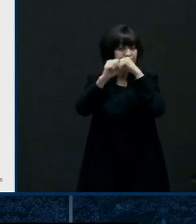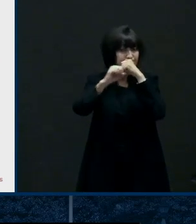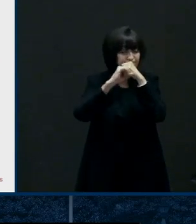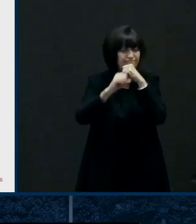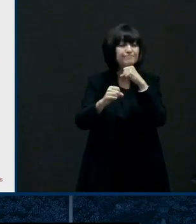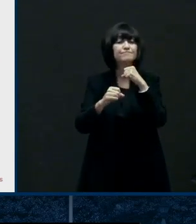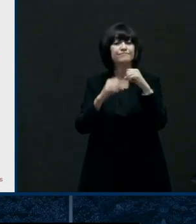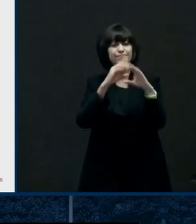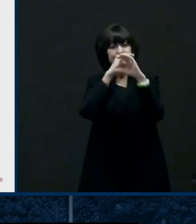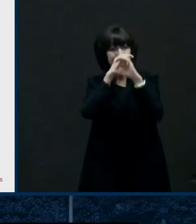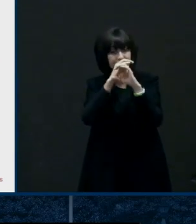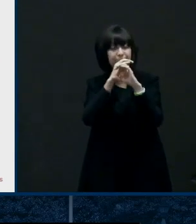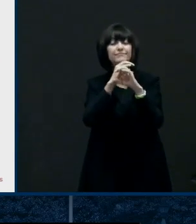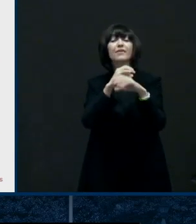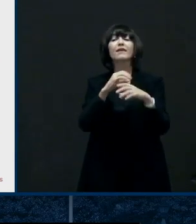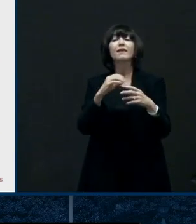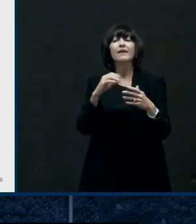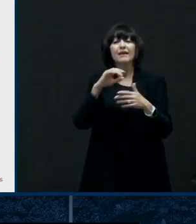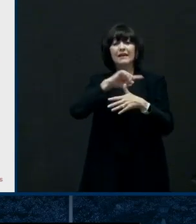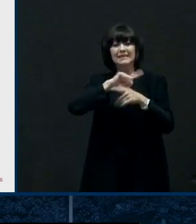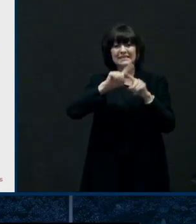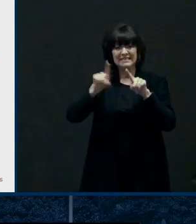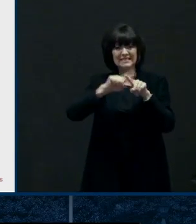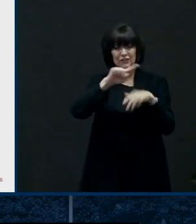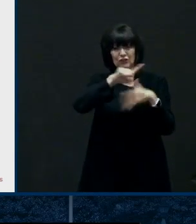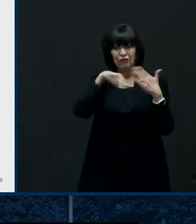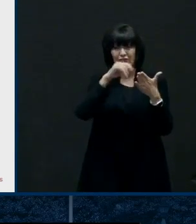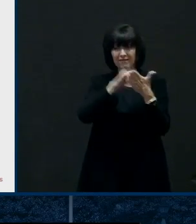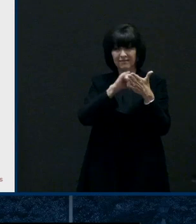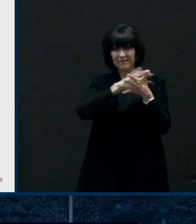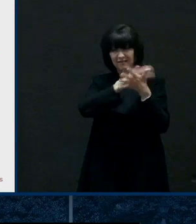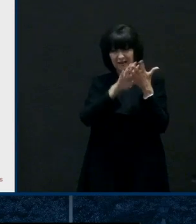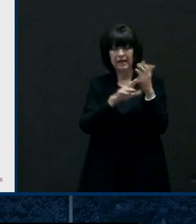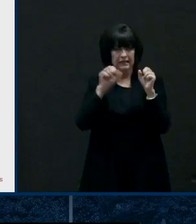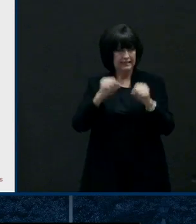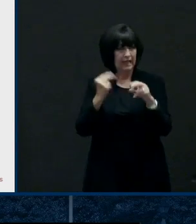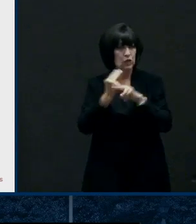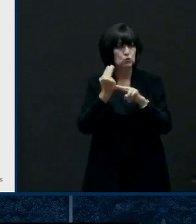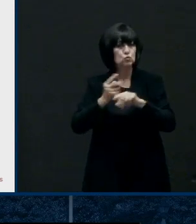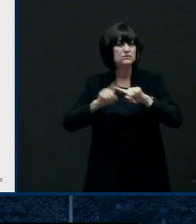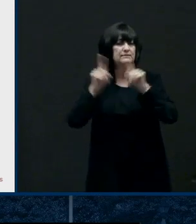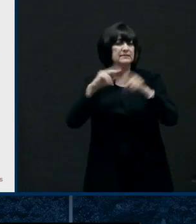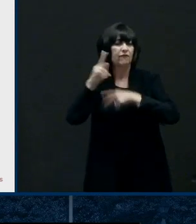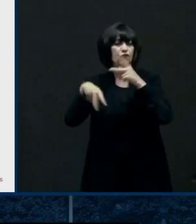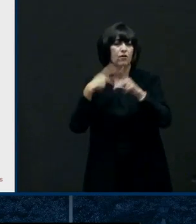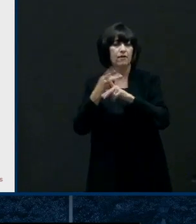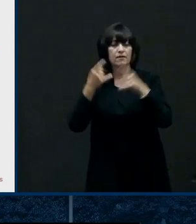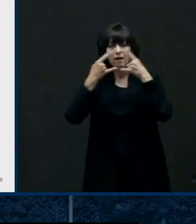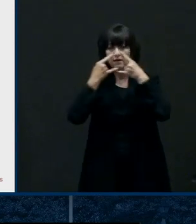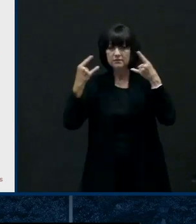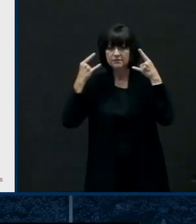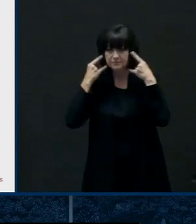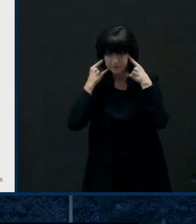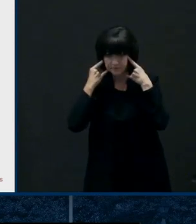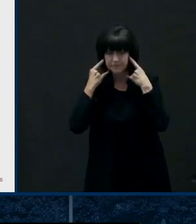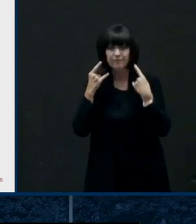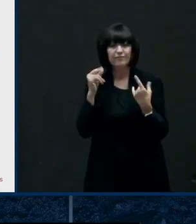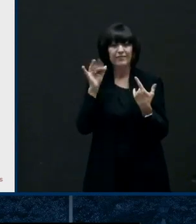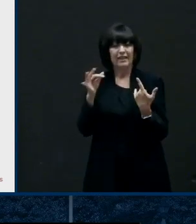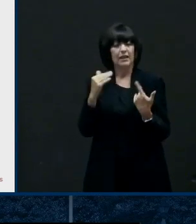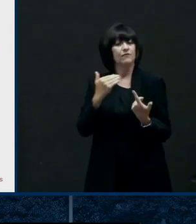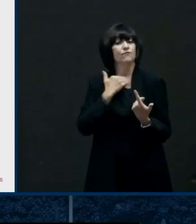covering on the instrument and a modified face covering for those who are playing these instruments um voice amplification